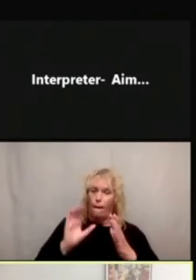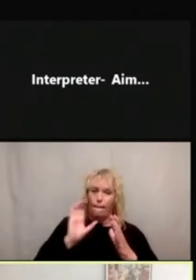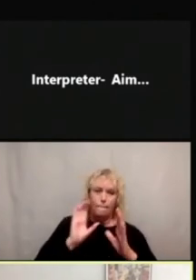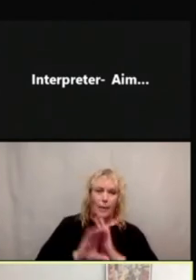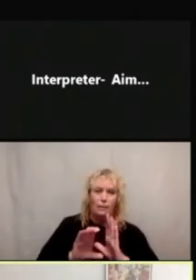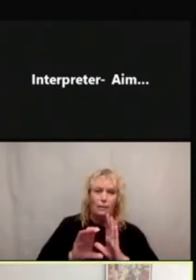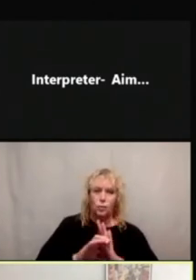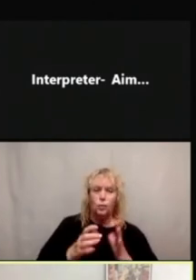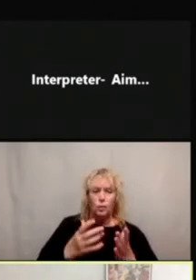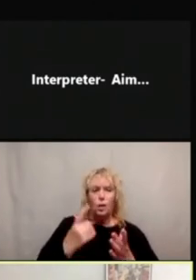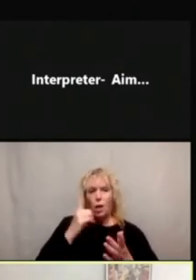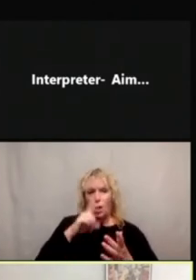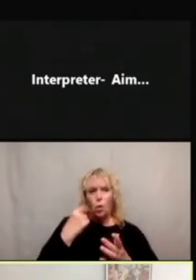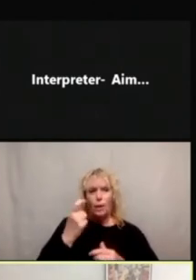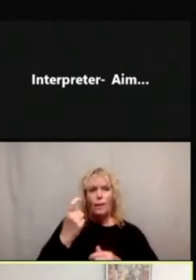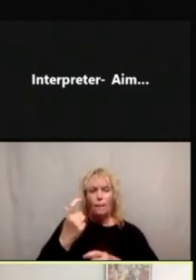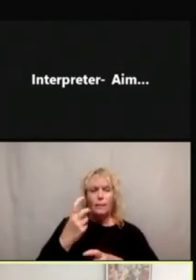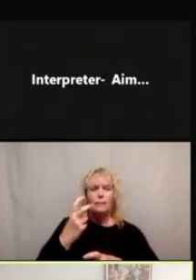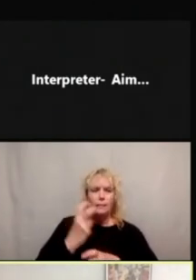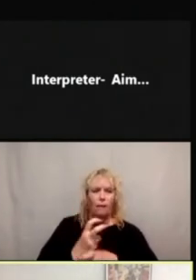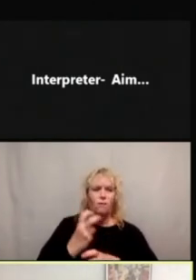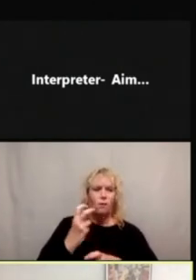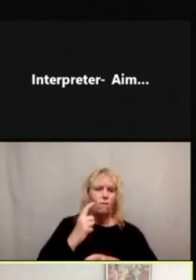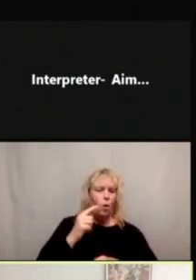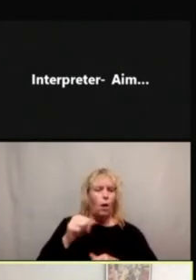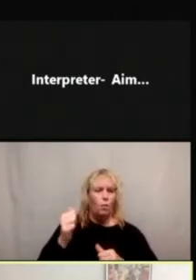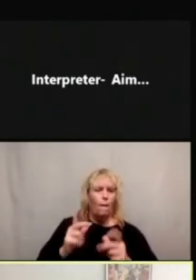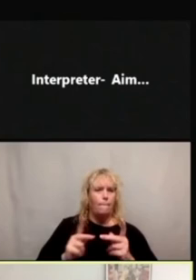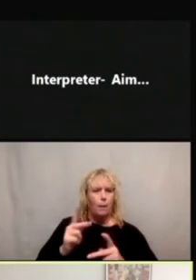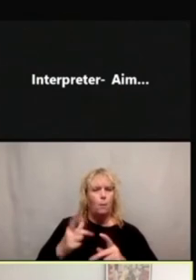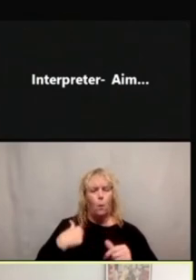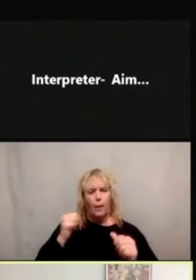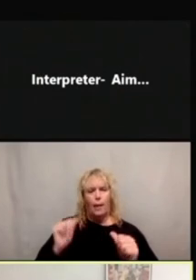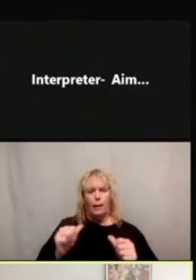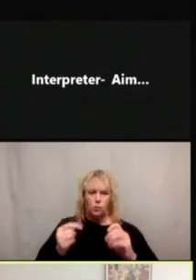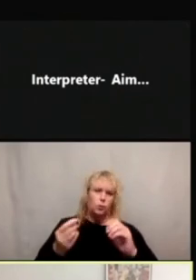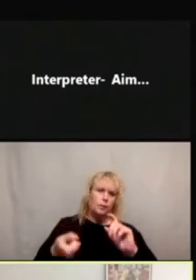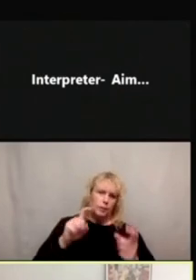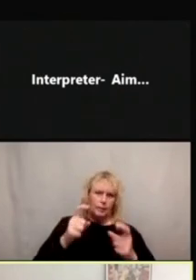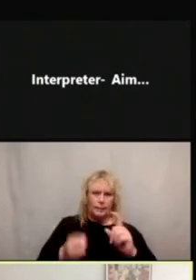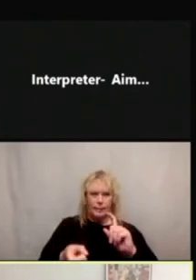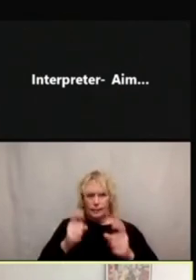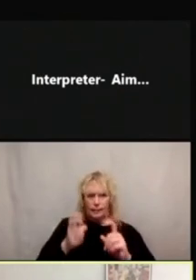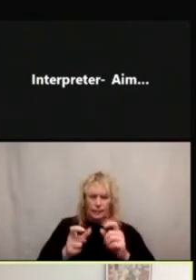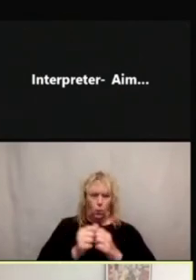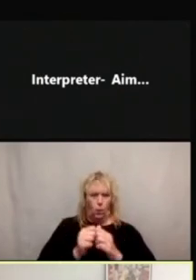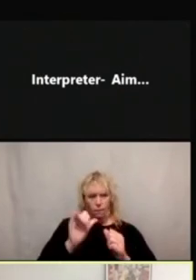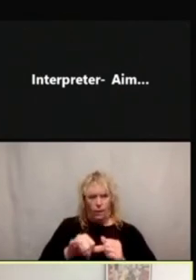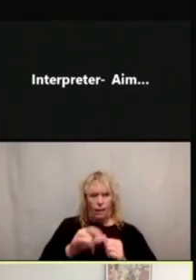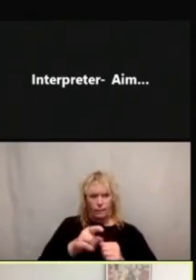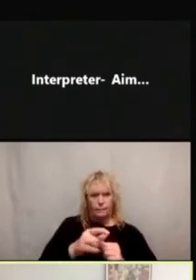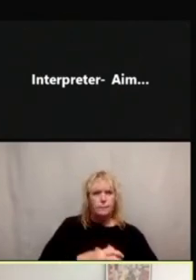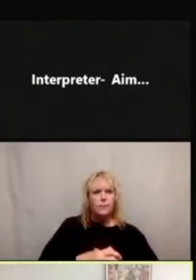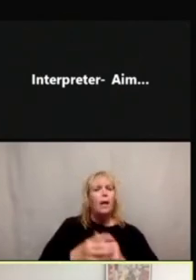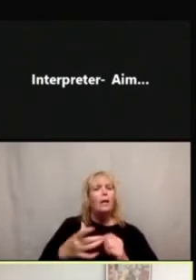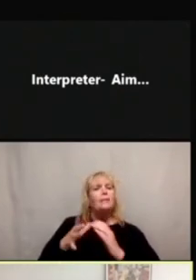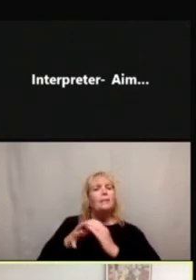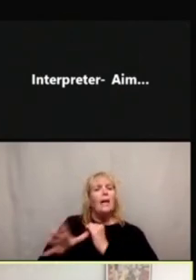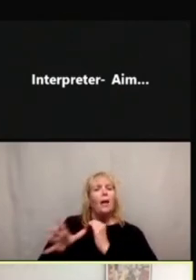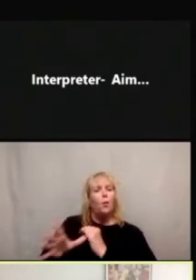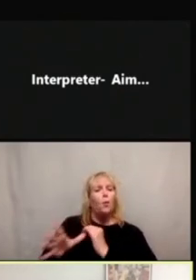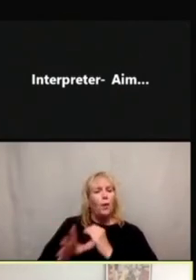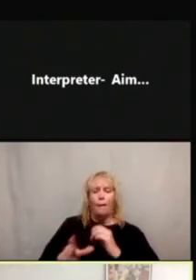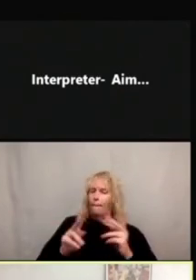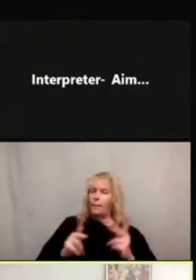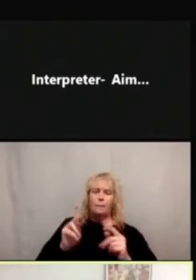a little different for everyone. So we had to play around with with the position of that diarrhea. People didn't really get